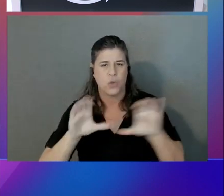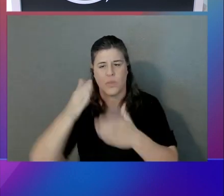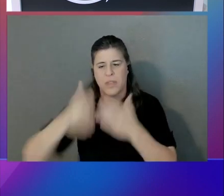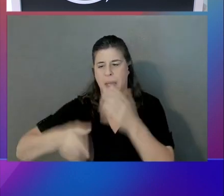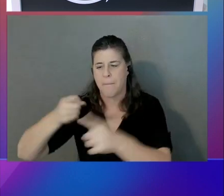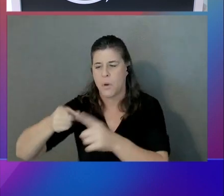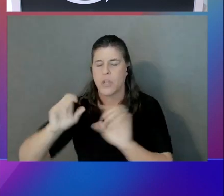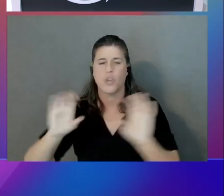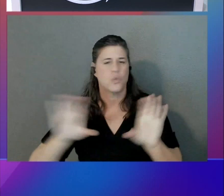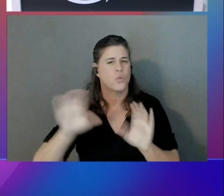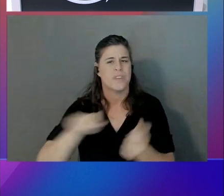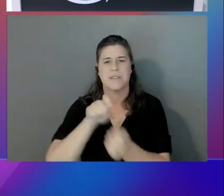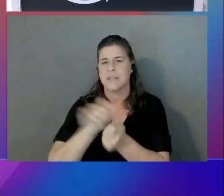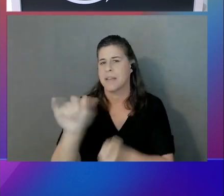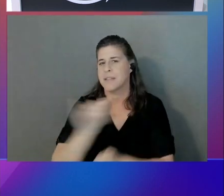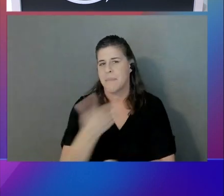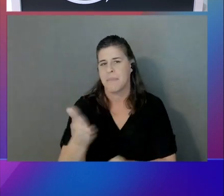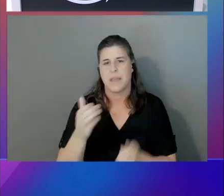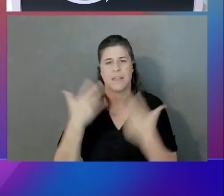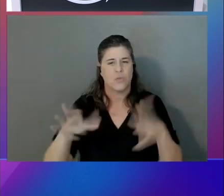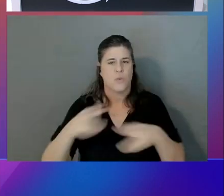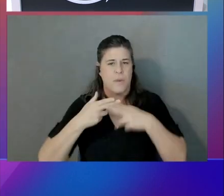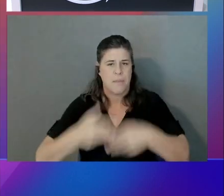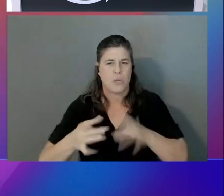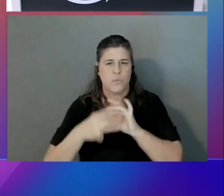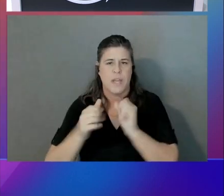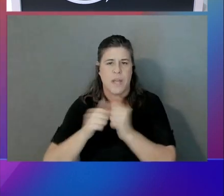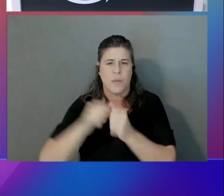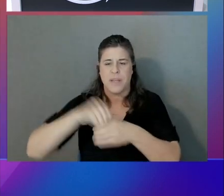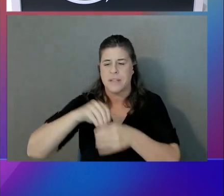like you mentioned inside the console. So you just take create endpoint.